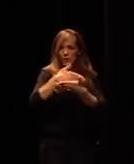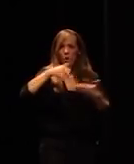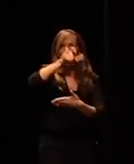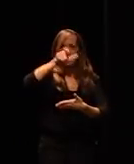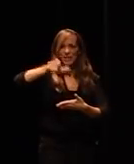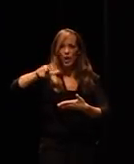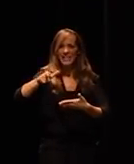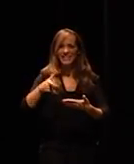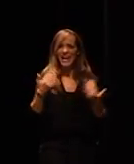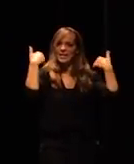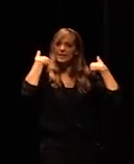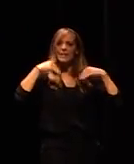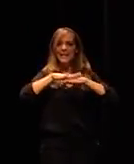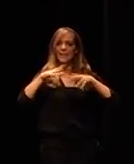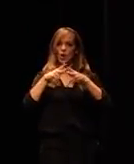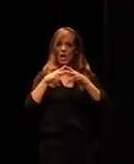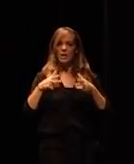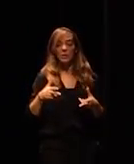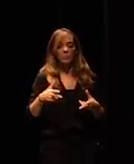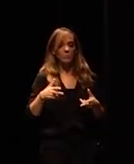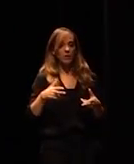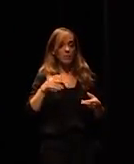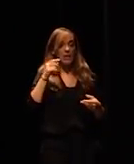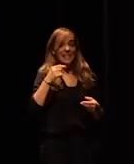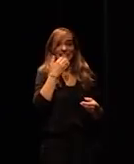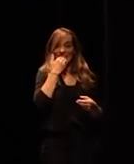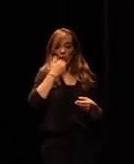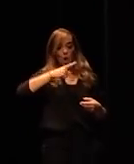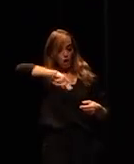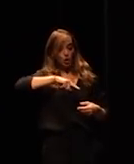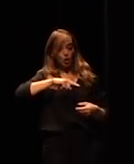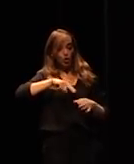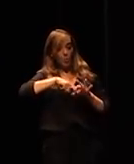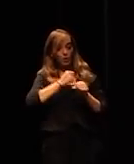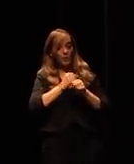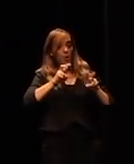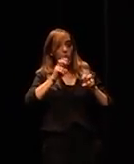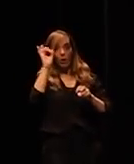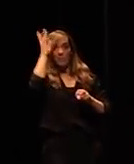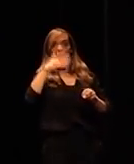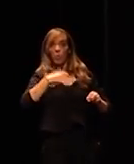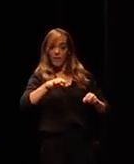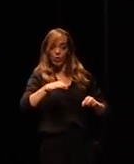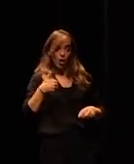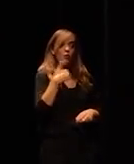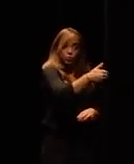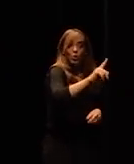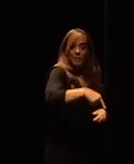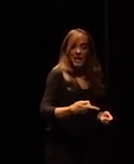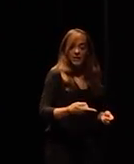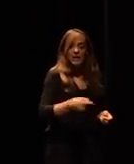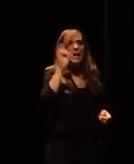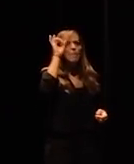so if you can invent your job you'll have a good future to invent your job you have to do this emotions creativity imagination